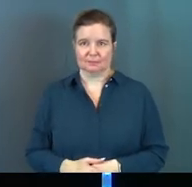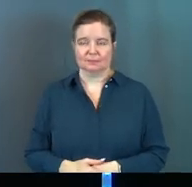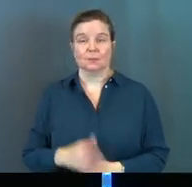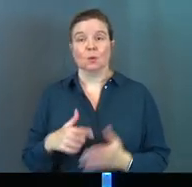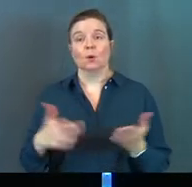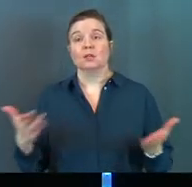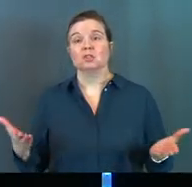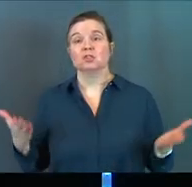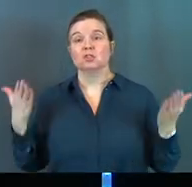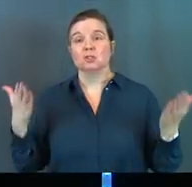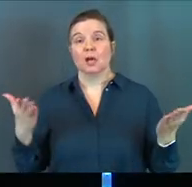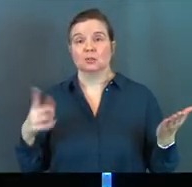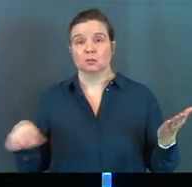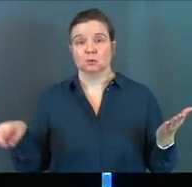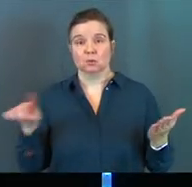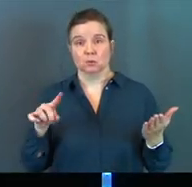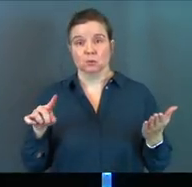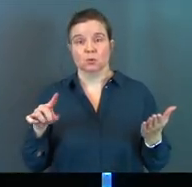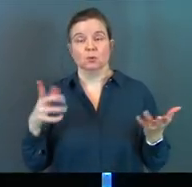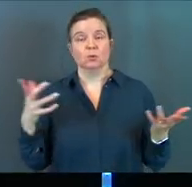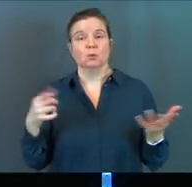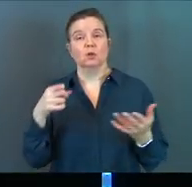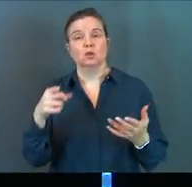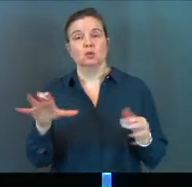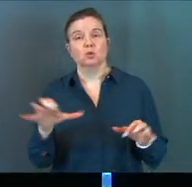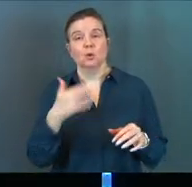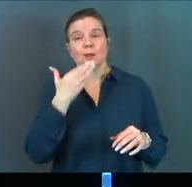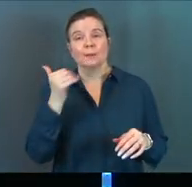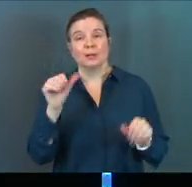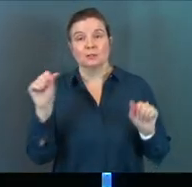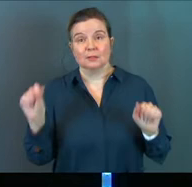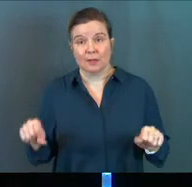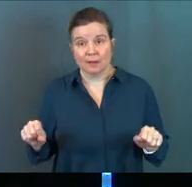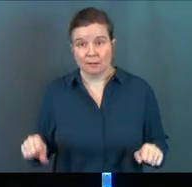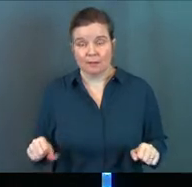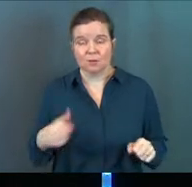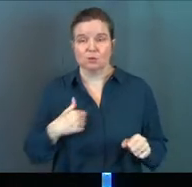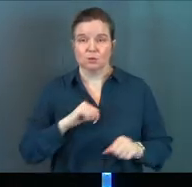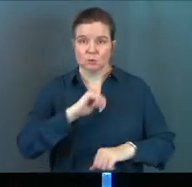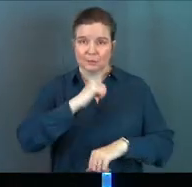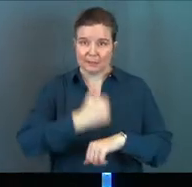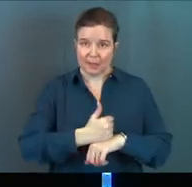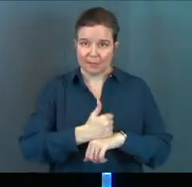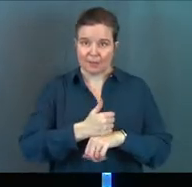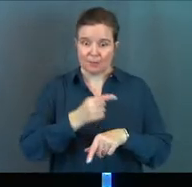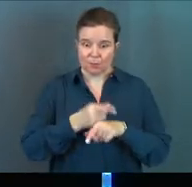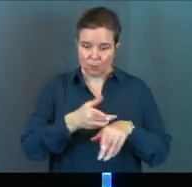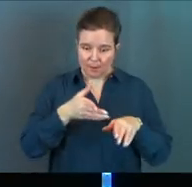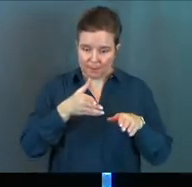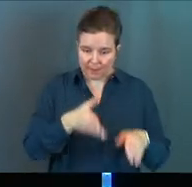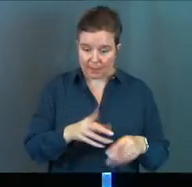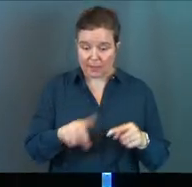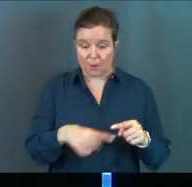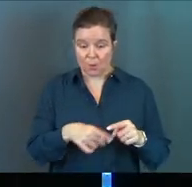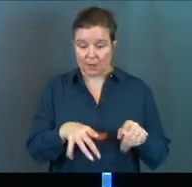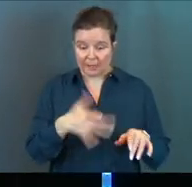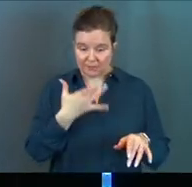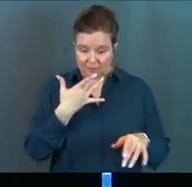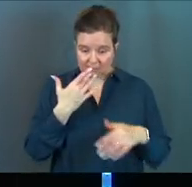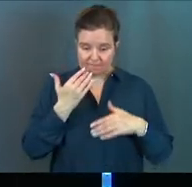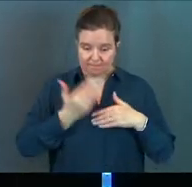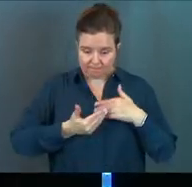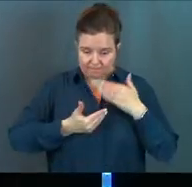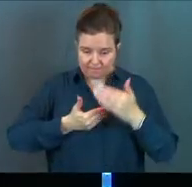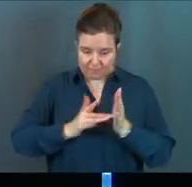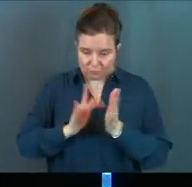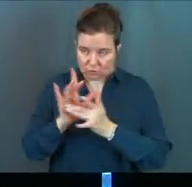What it's suggesting to you is you do the best you possibly can to set them along the path. And once they've tasted the